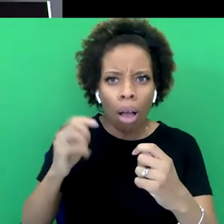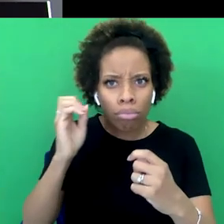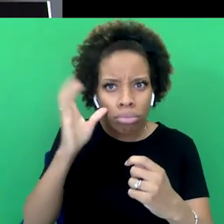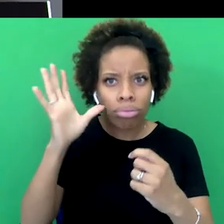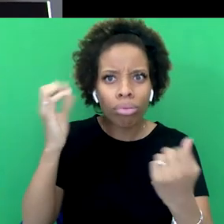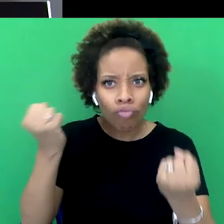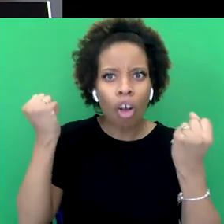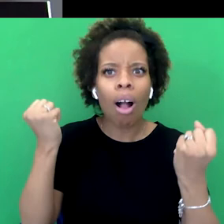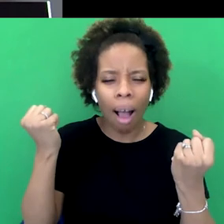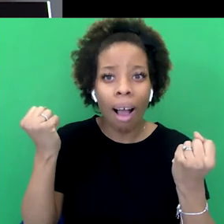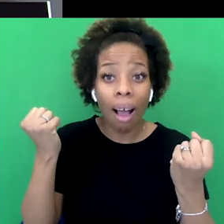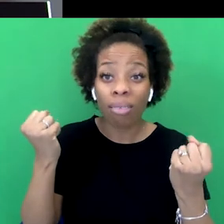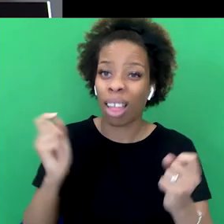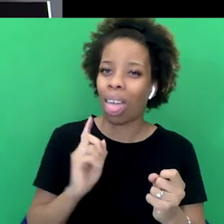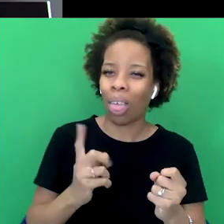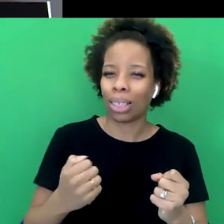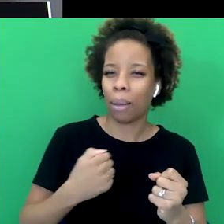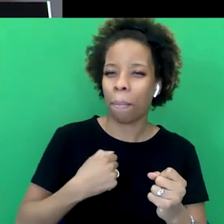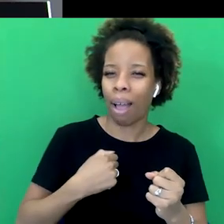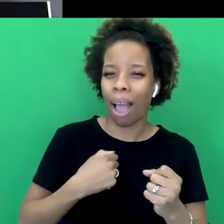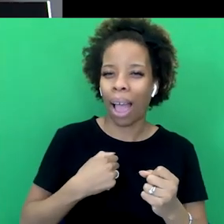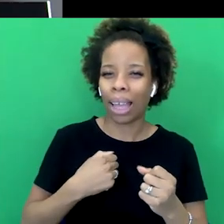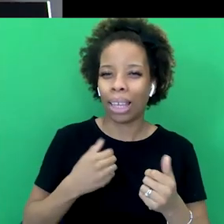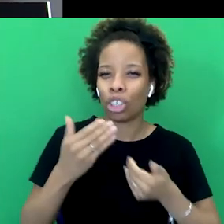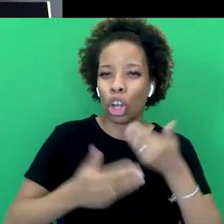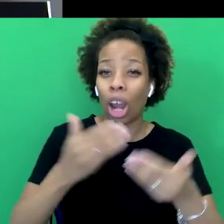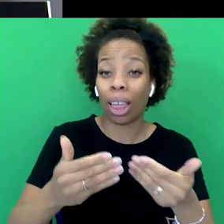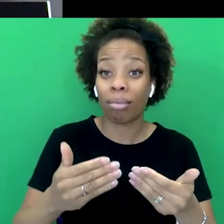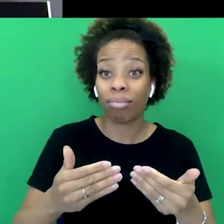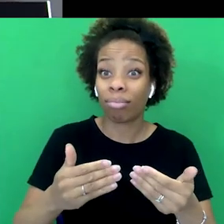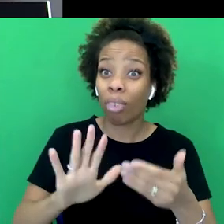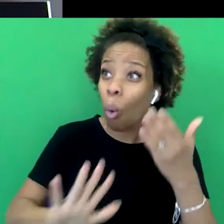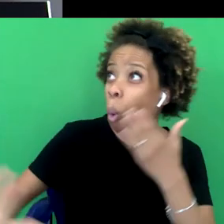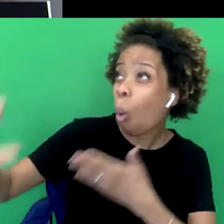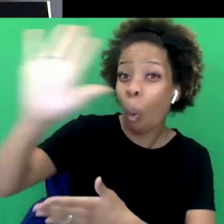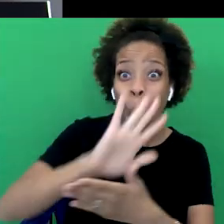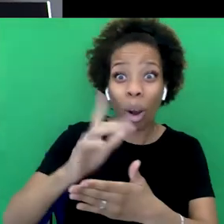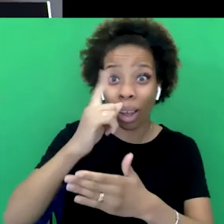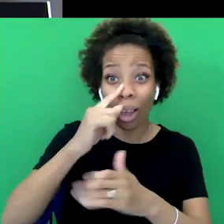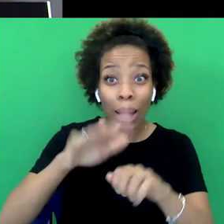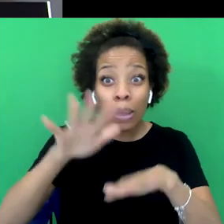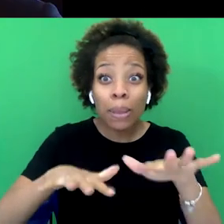I feel that's been my journey. And it could be, it could be our national journey. If only we stopped playing these culture wars.